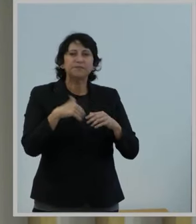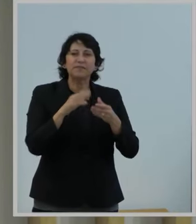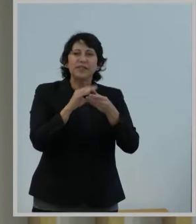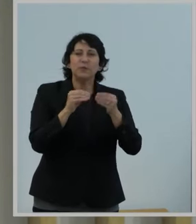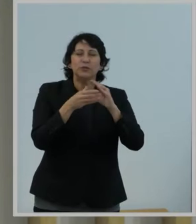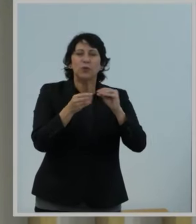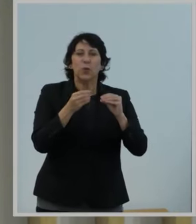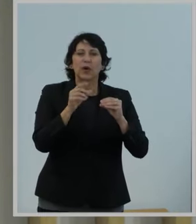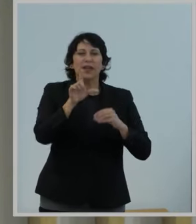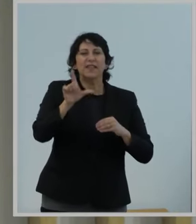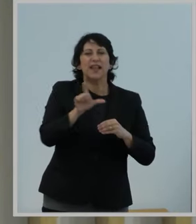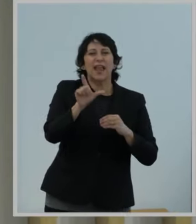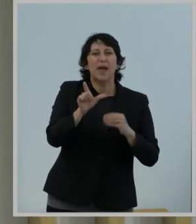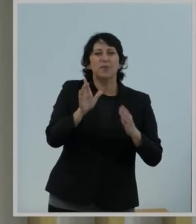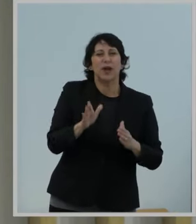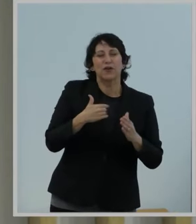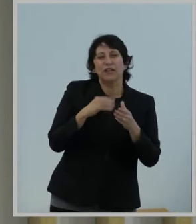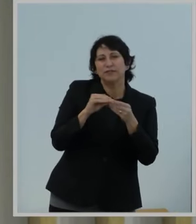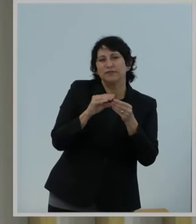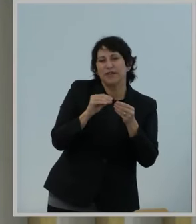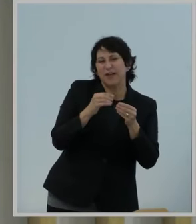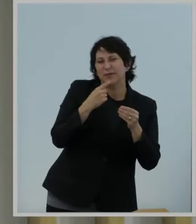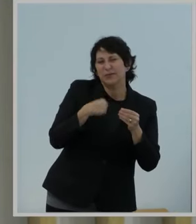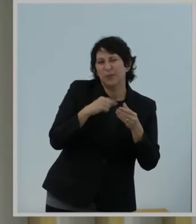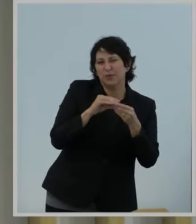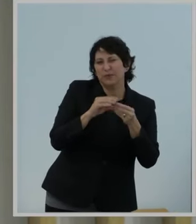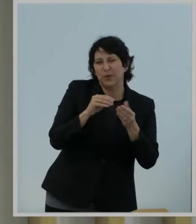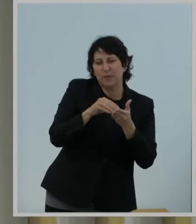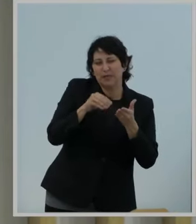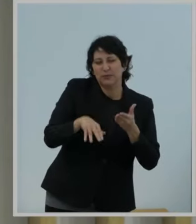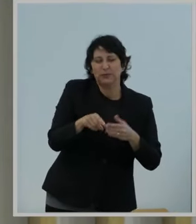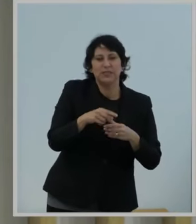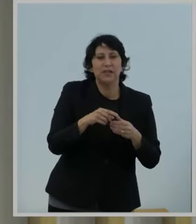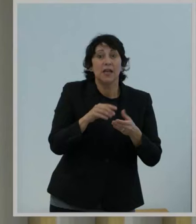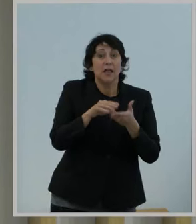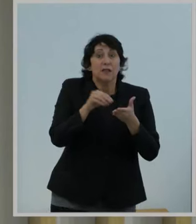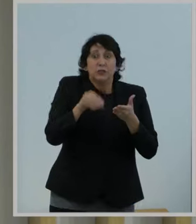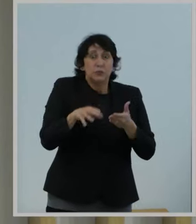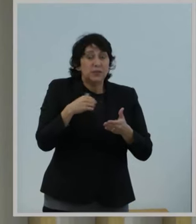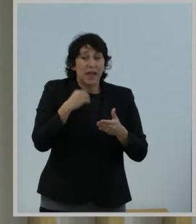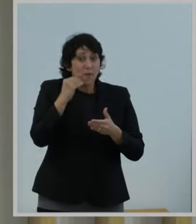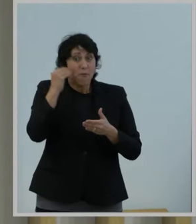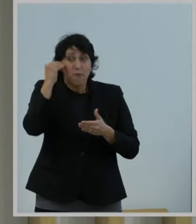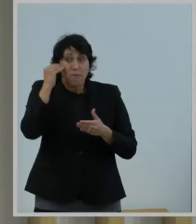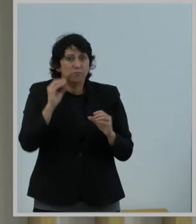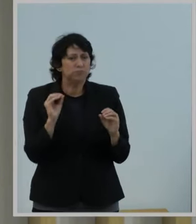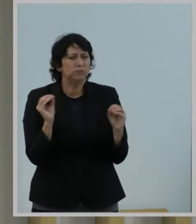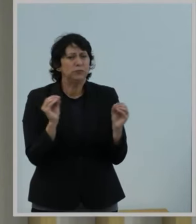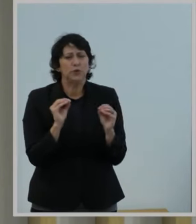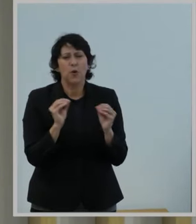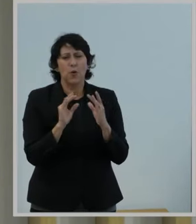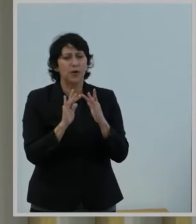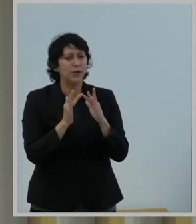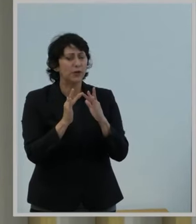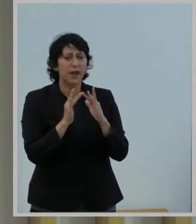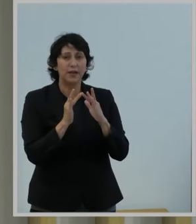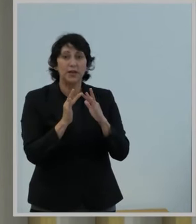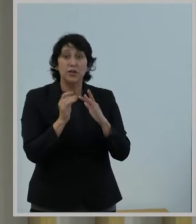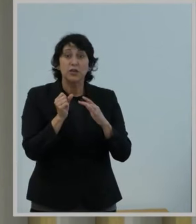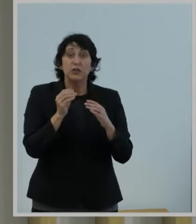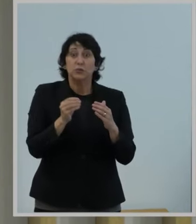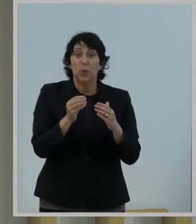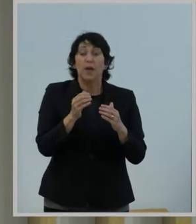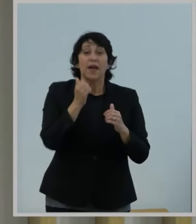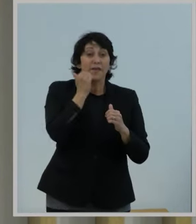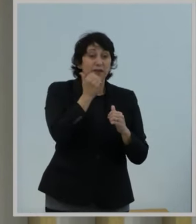school librarian told about one of the students. That student had no Internet connection at home. So at the end of